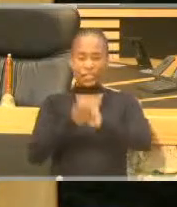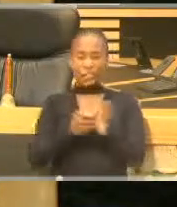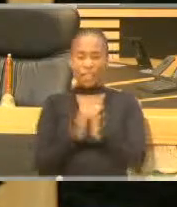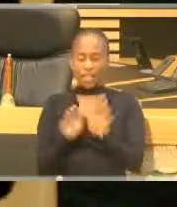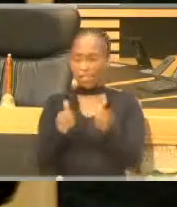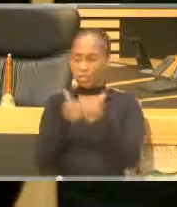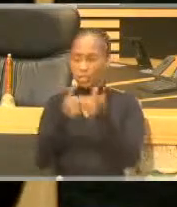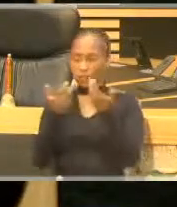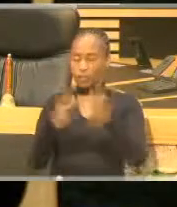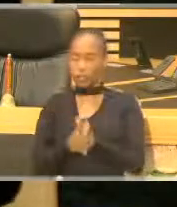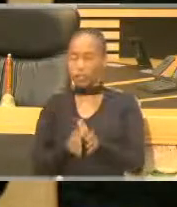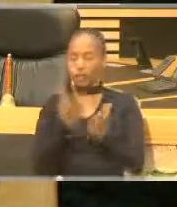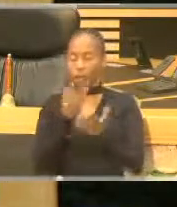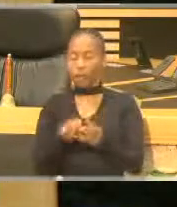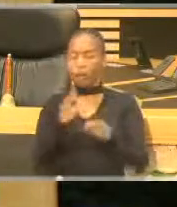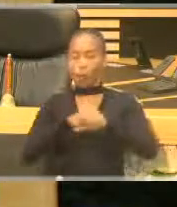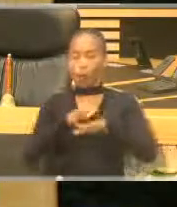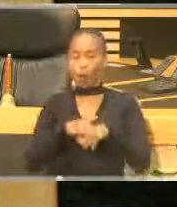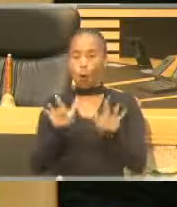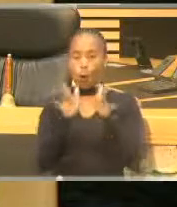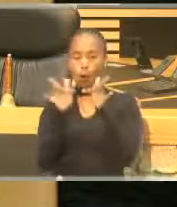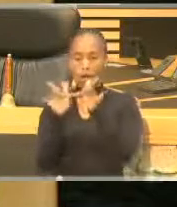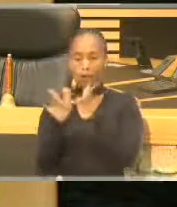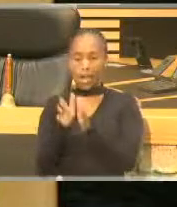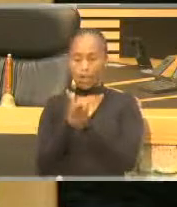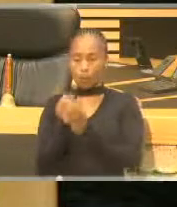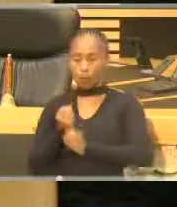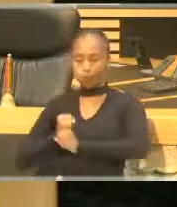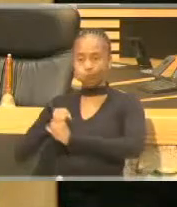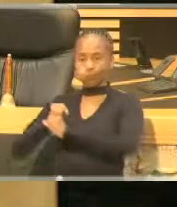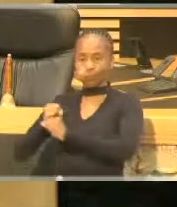and the resilience of state institutions.